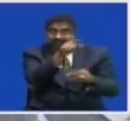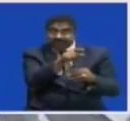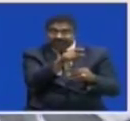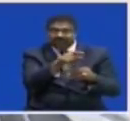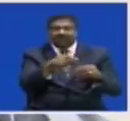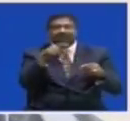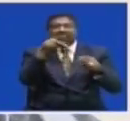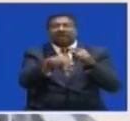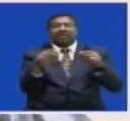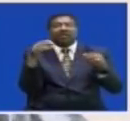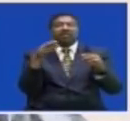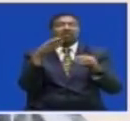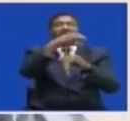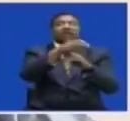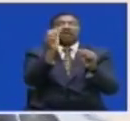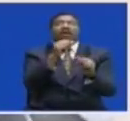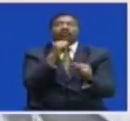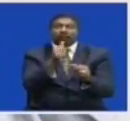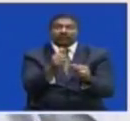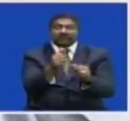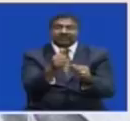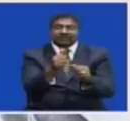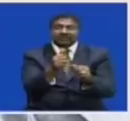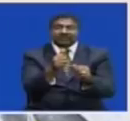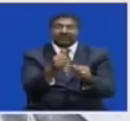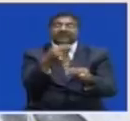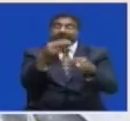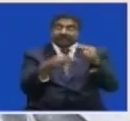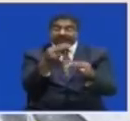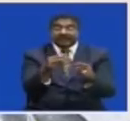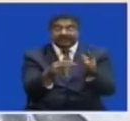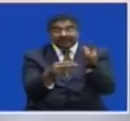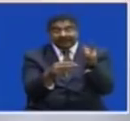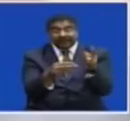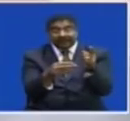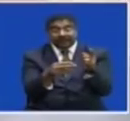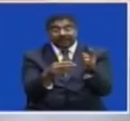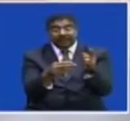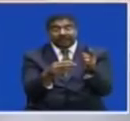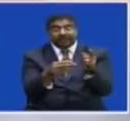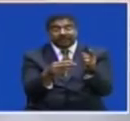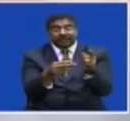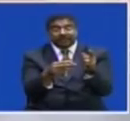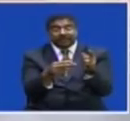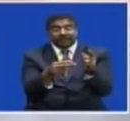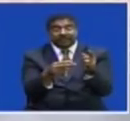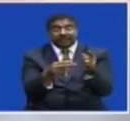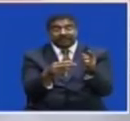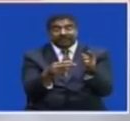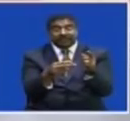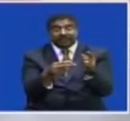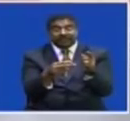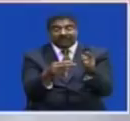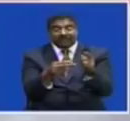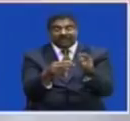will not be able to make that corner And that may entail that the